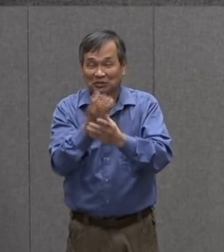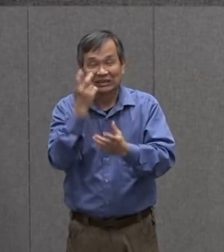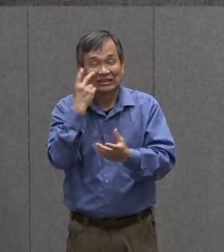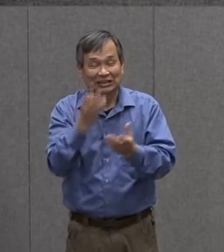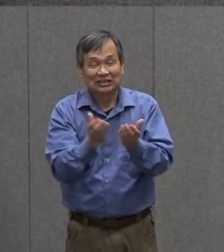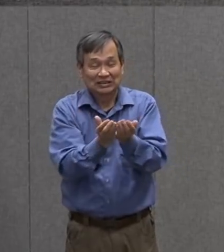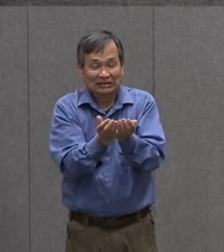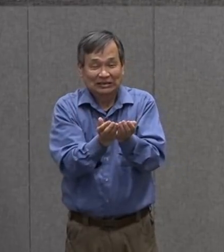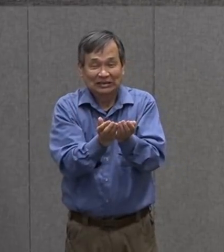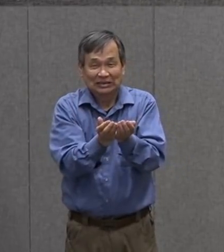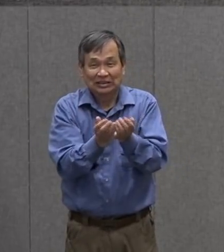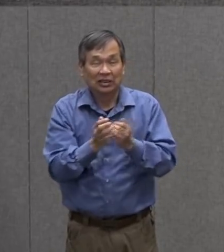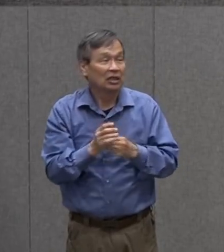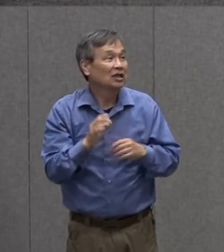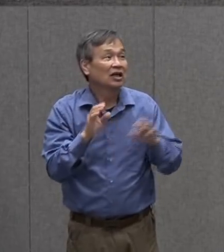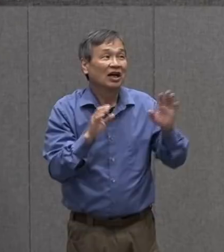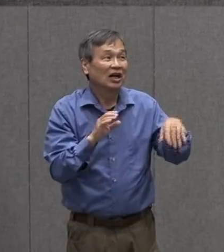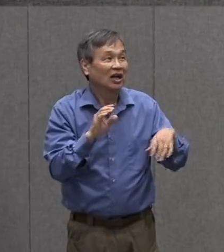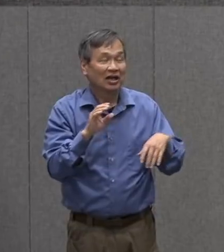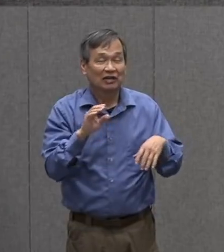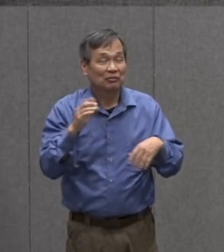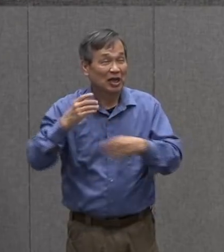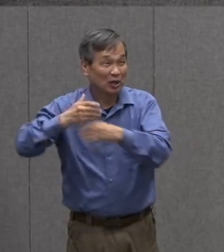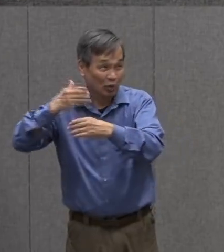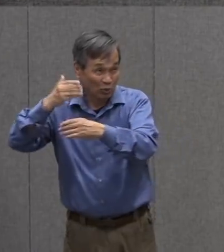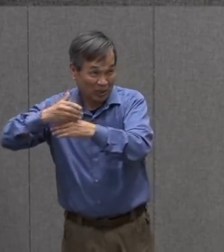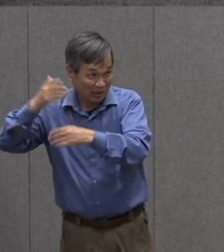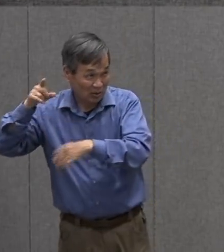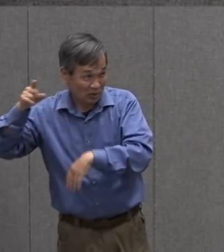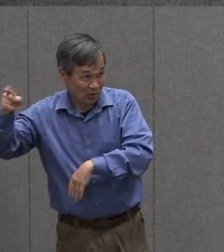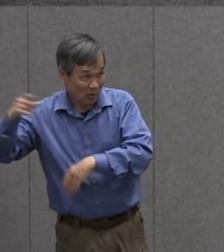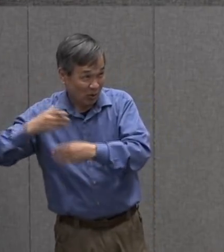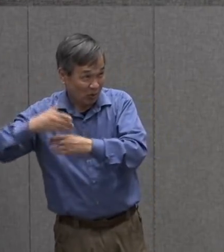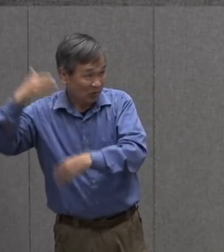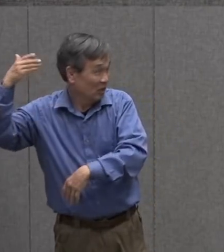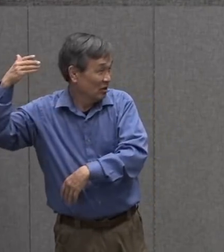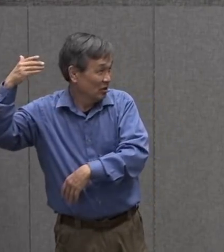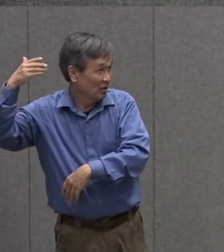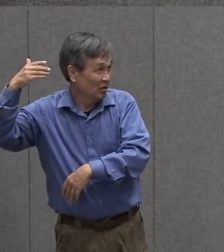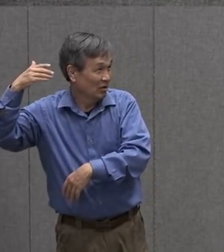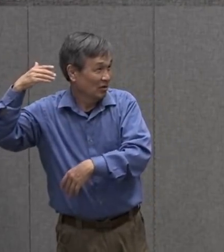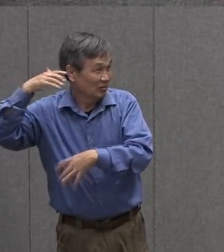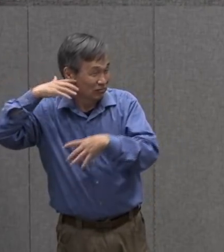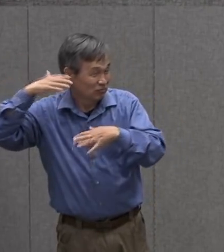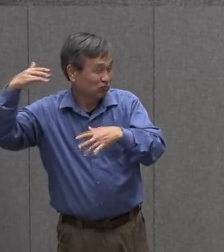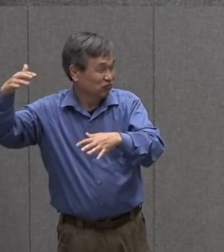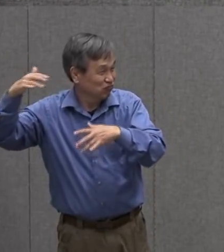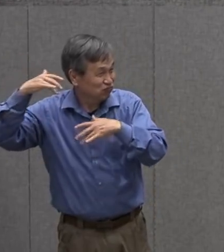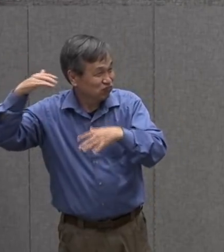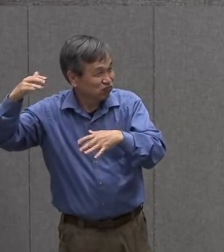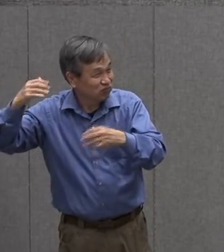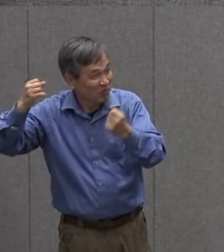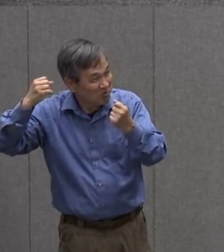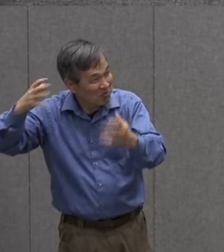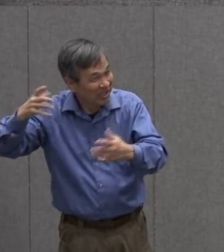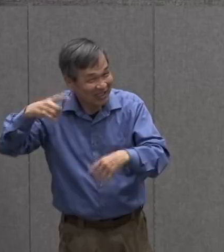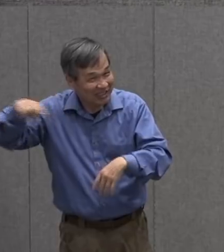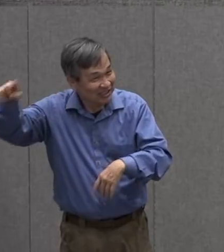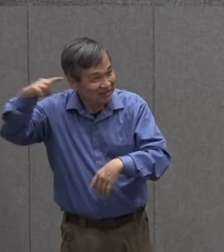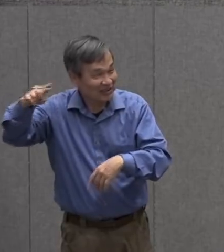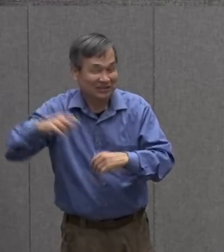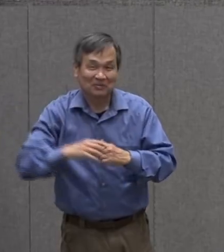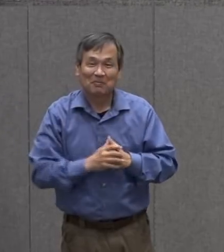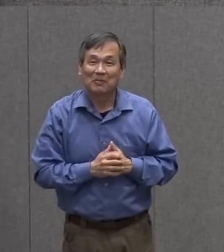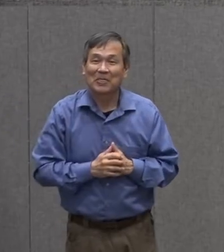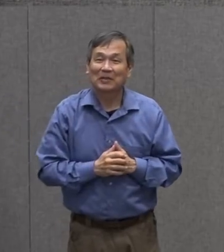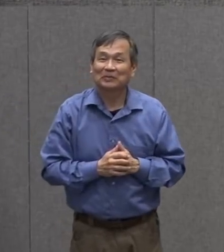and even when i don't go outside and my windows are open i am hearing so many of these noises